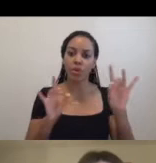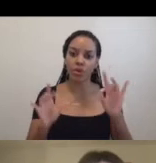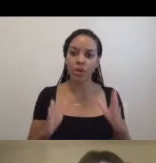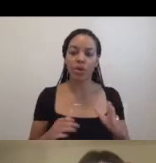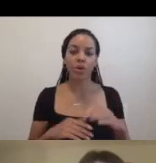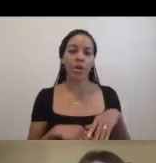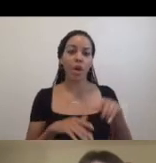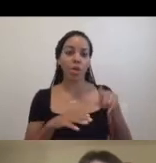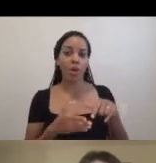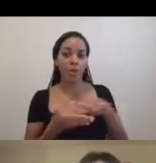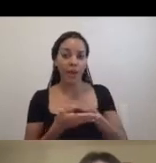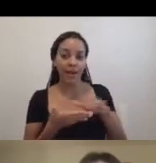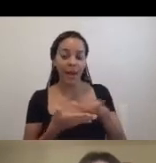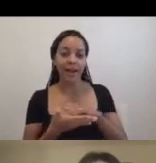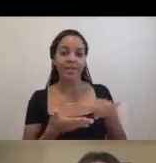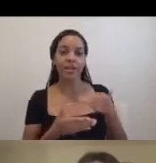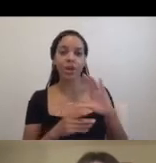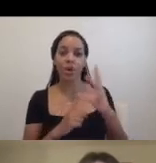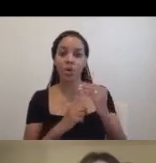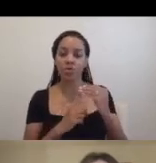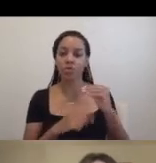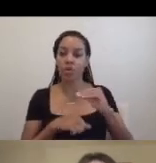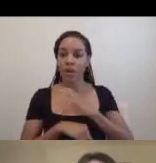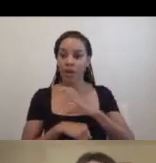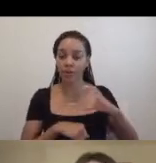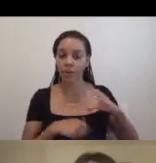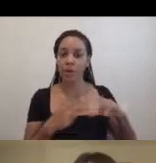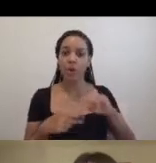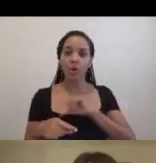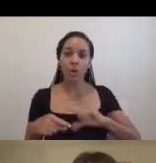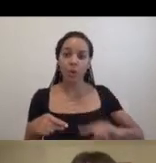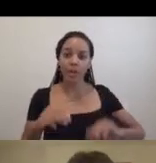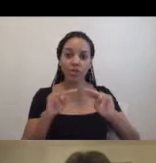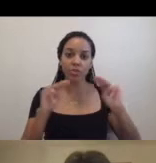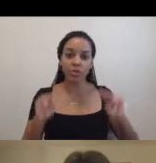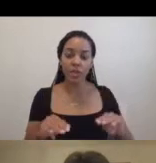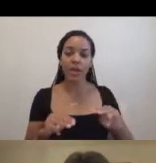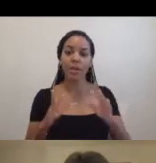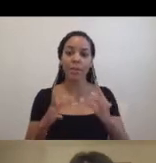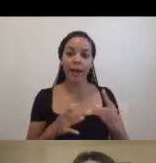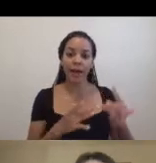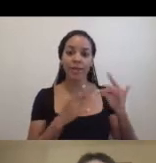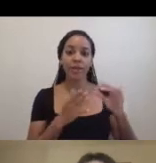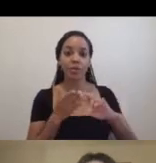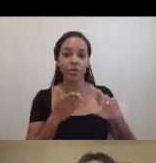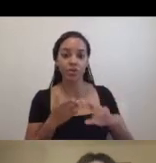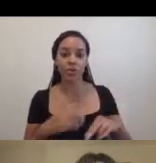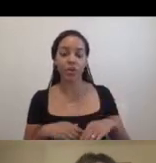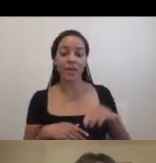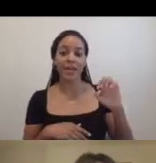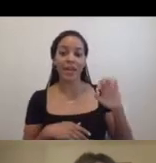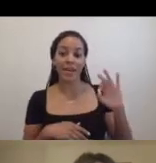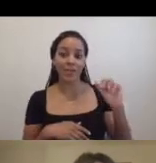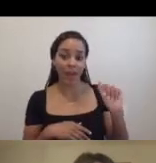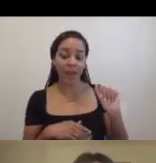Cultural Council, Queens Museum, Pioneer Works, Recess, Shandakin Projects, EFA Project